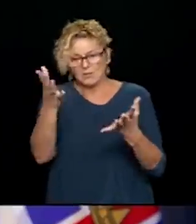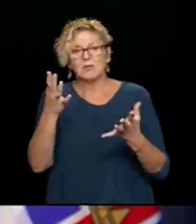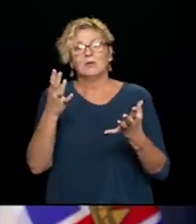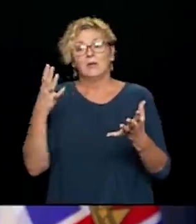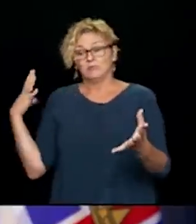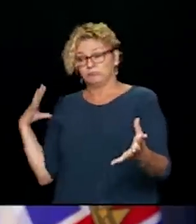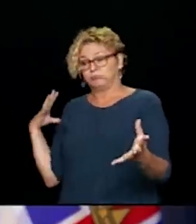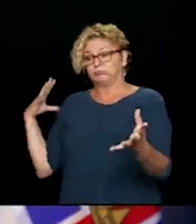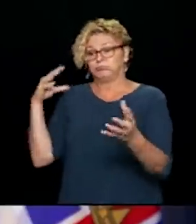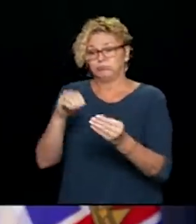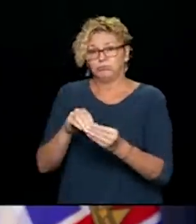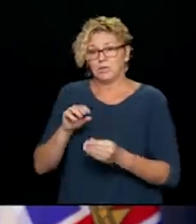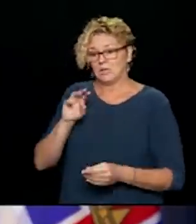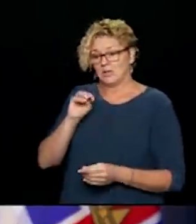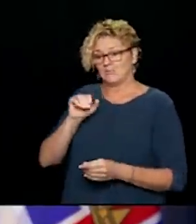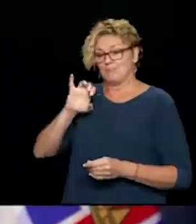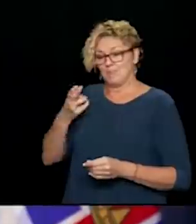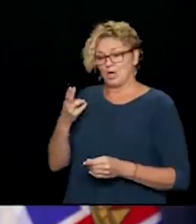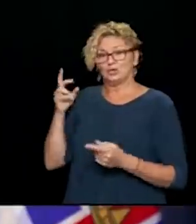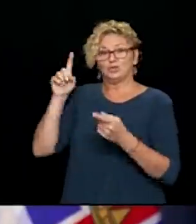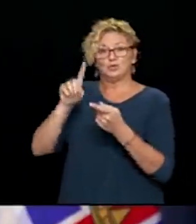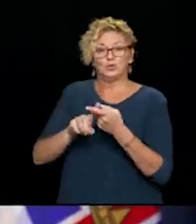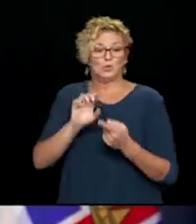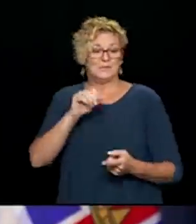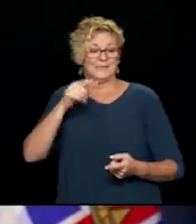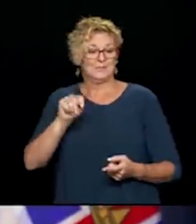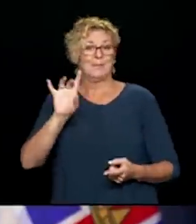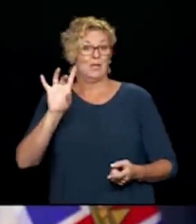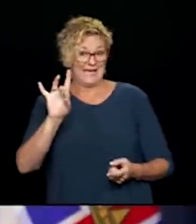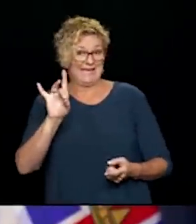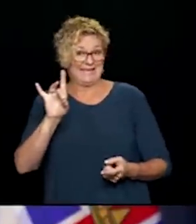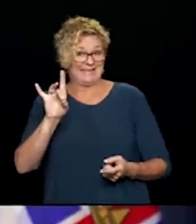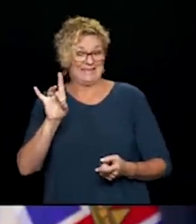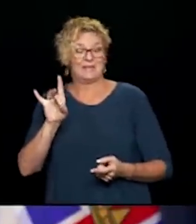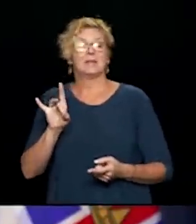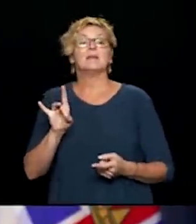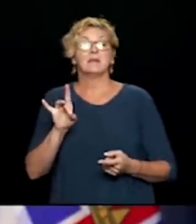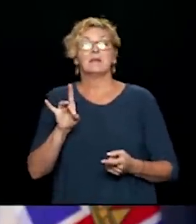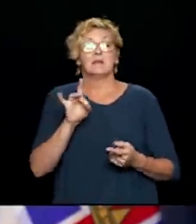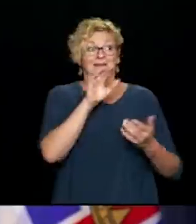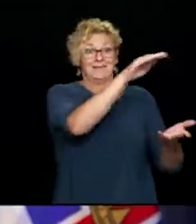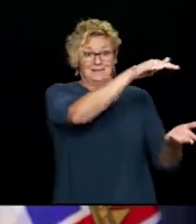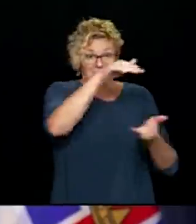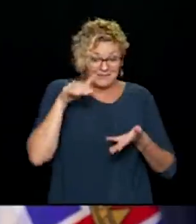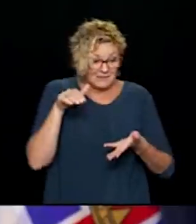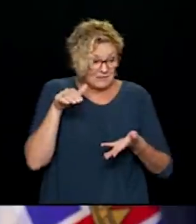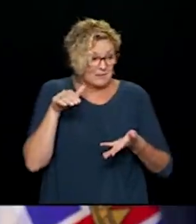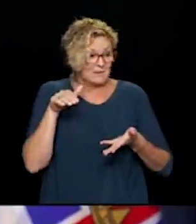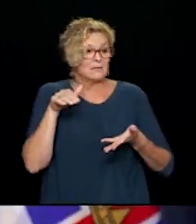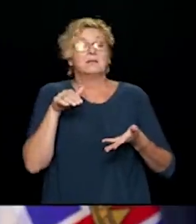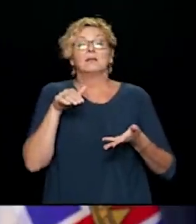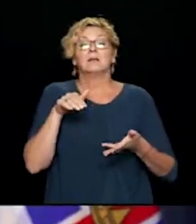with previous weeks, I will report on how much PPE has arrived cumulatively since the end of March and then specifically what has arrived over the past week.